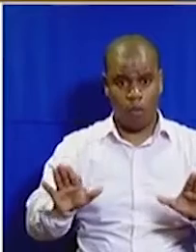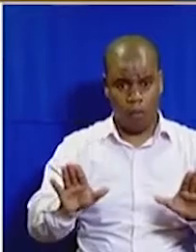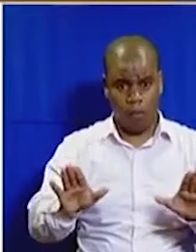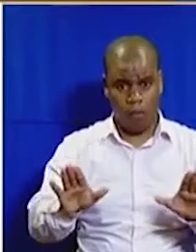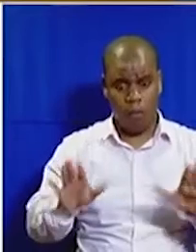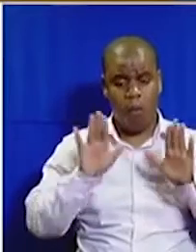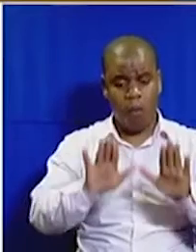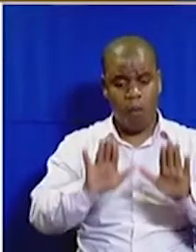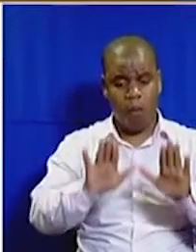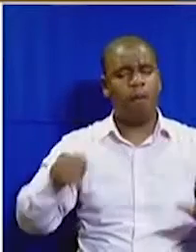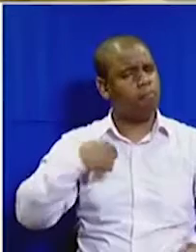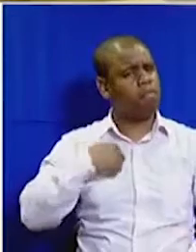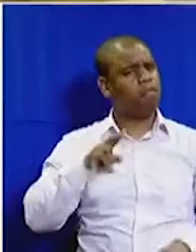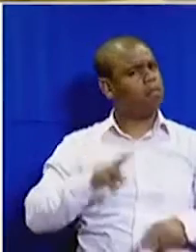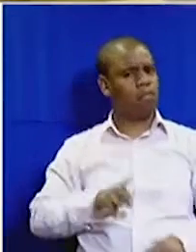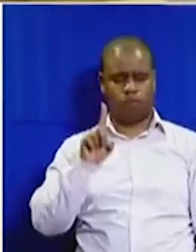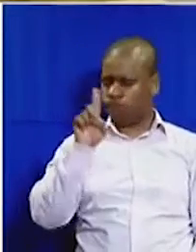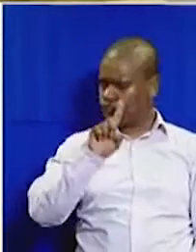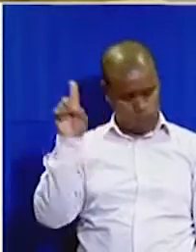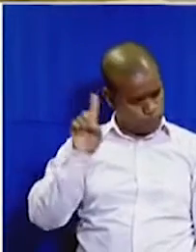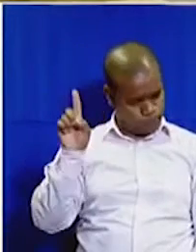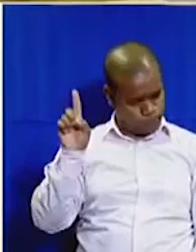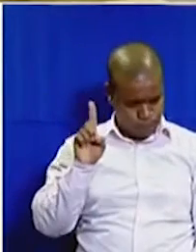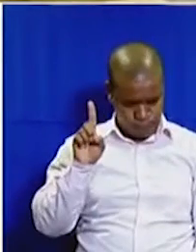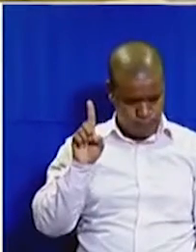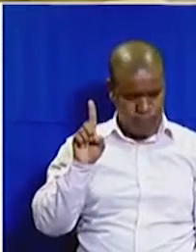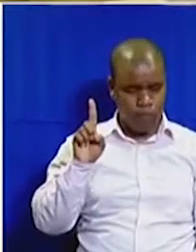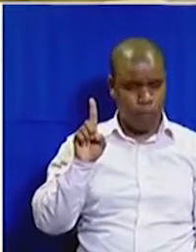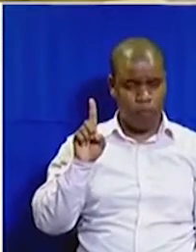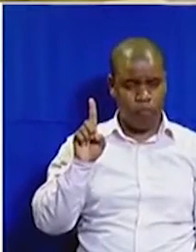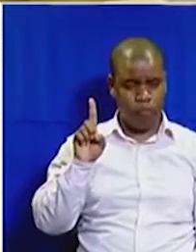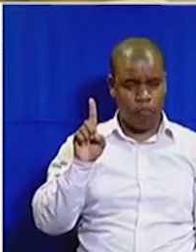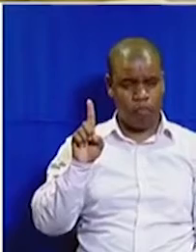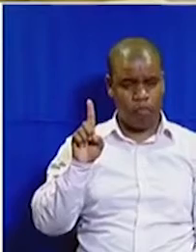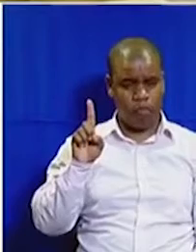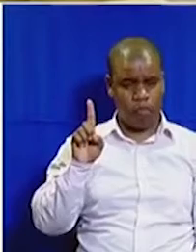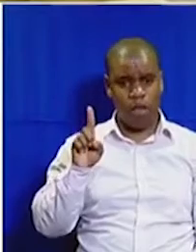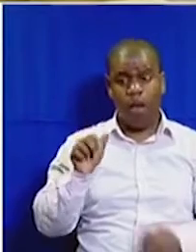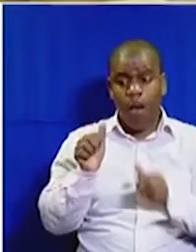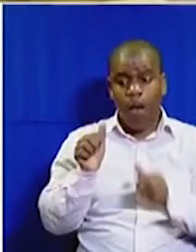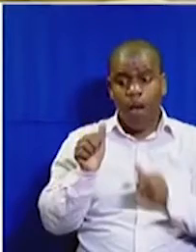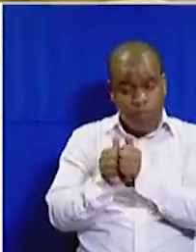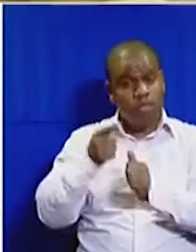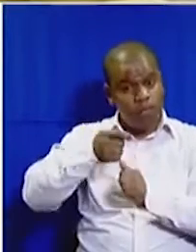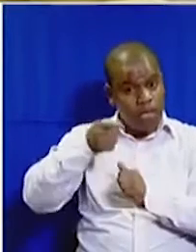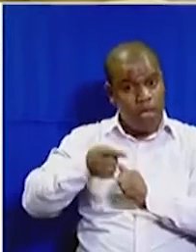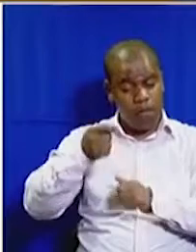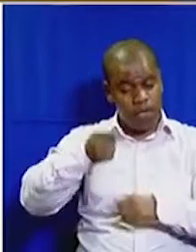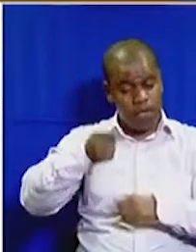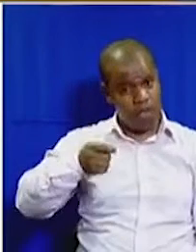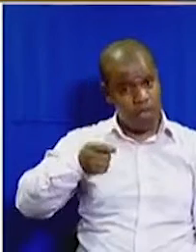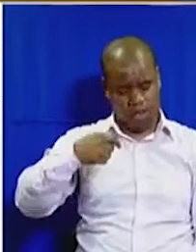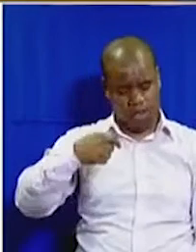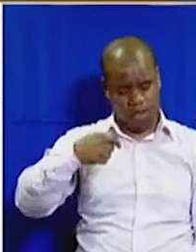I won't sit down. Madam Speaker, there is no need for us